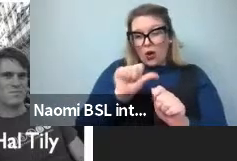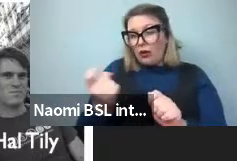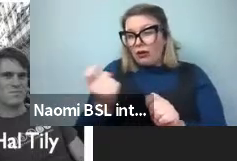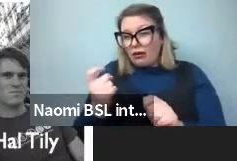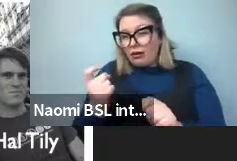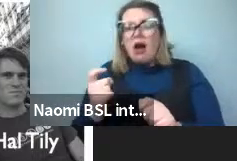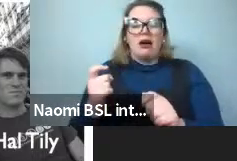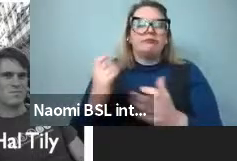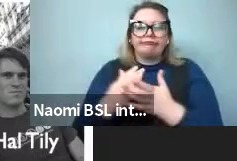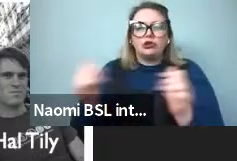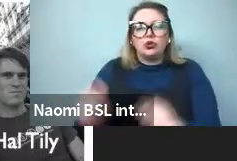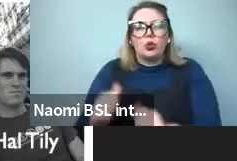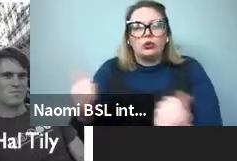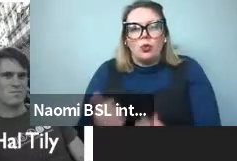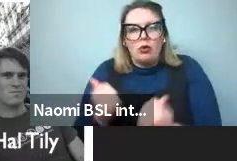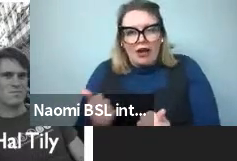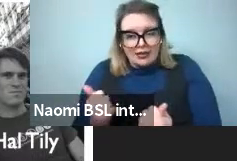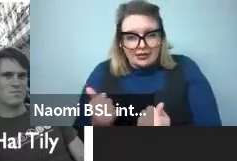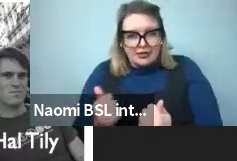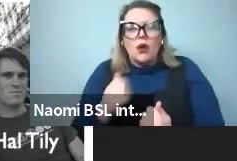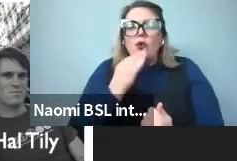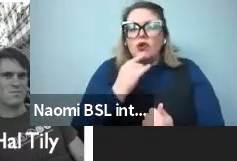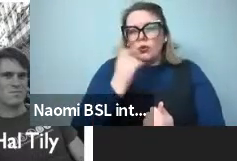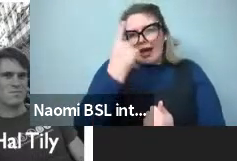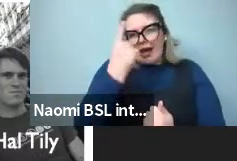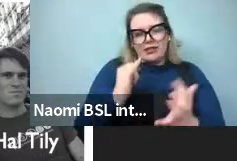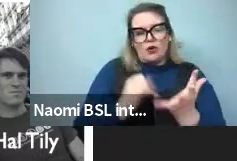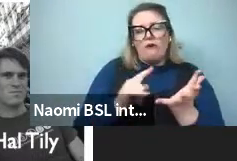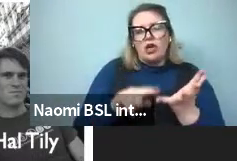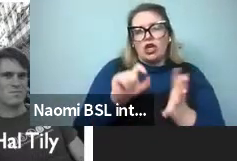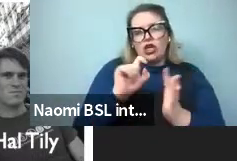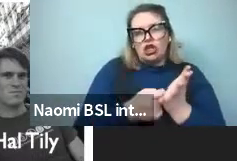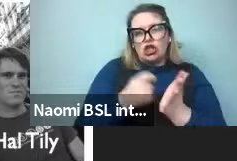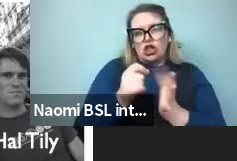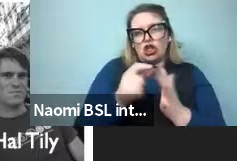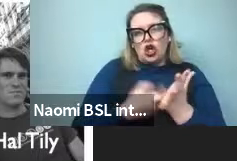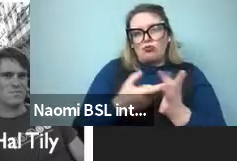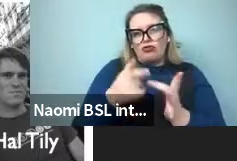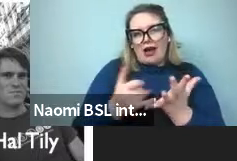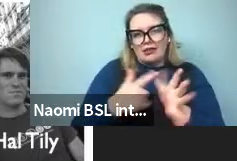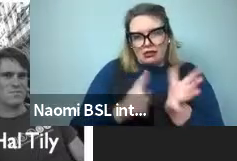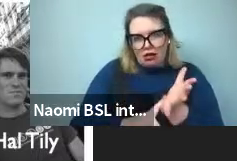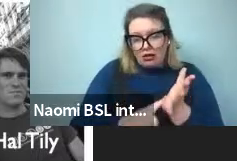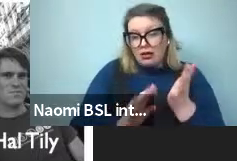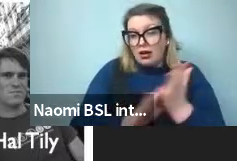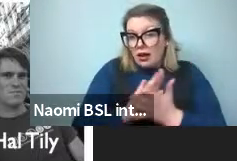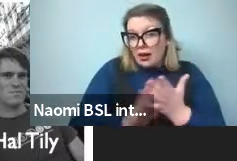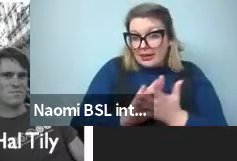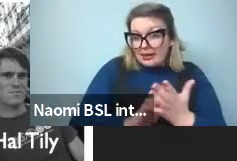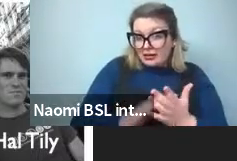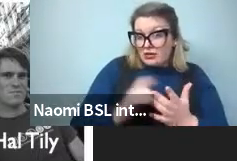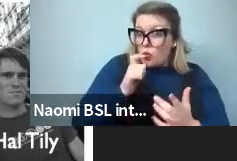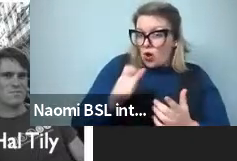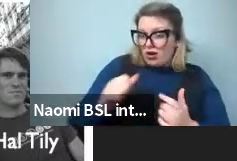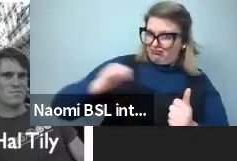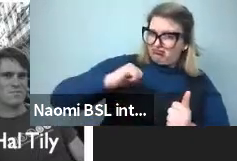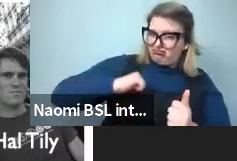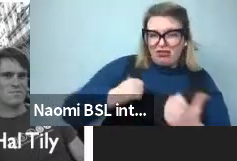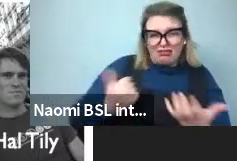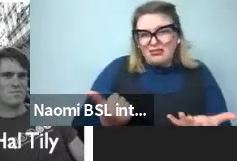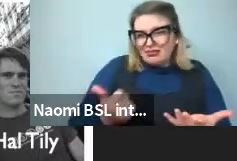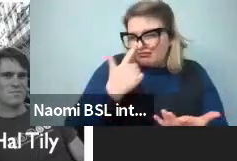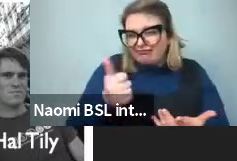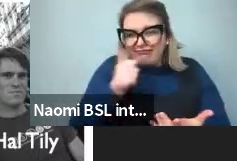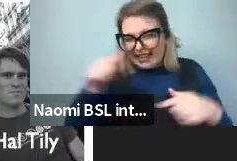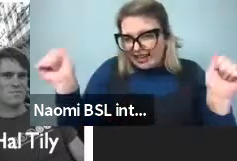just use surprisal. So predictable words might be shorter. And so we just look across all possible contexts. Can someone